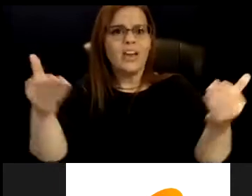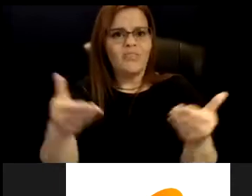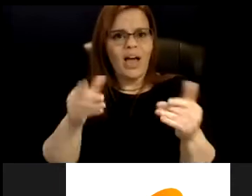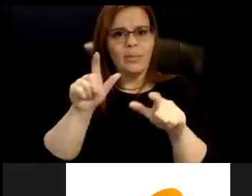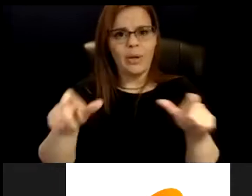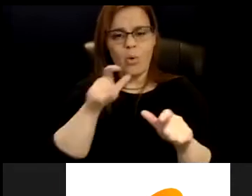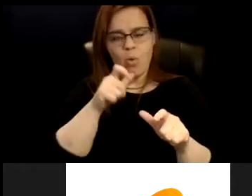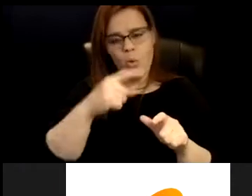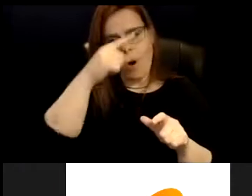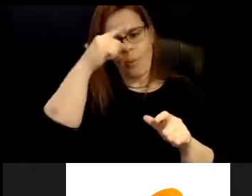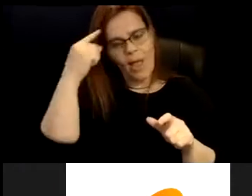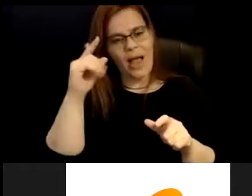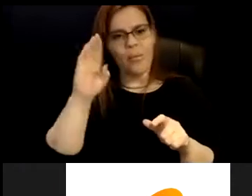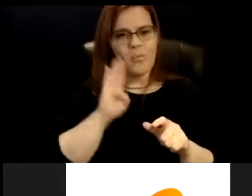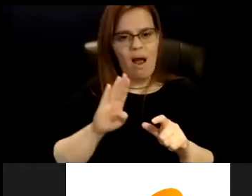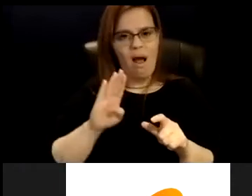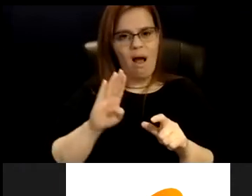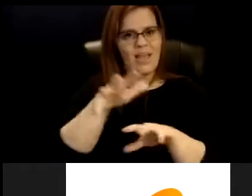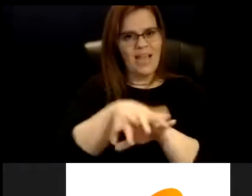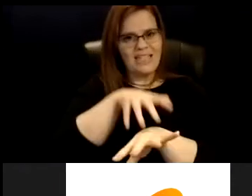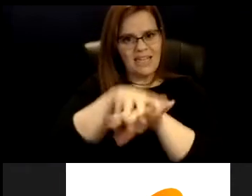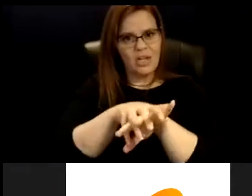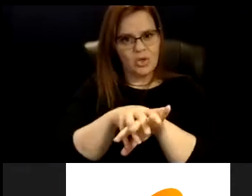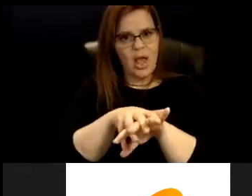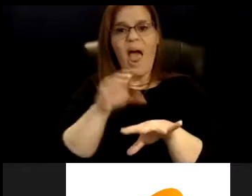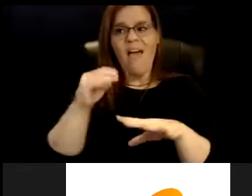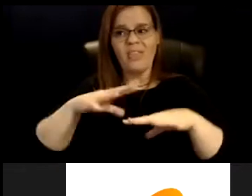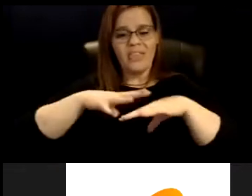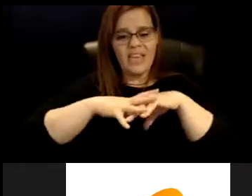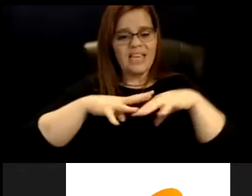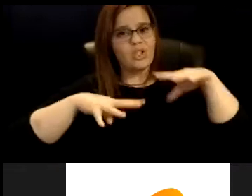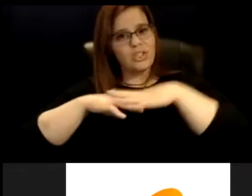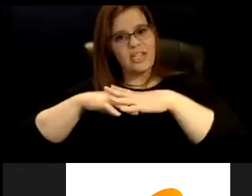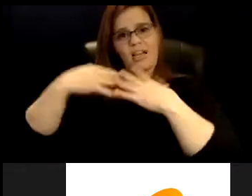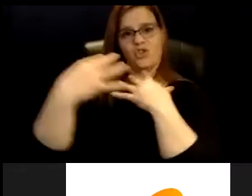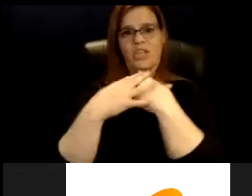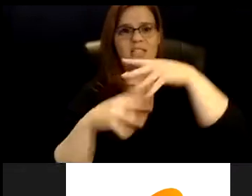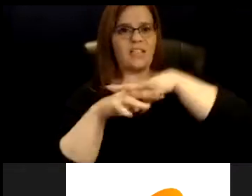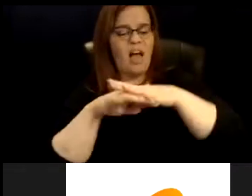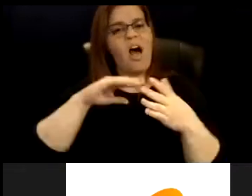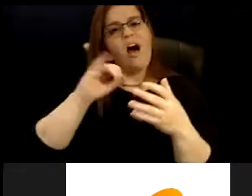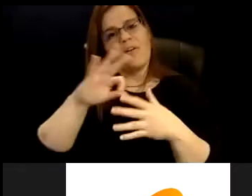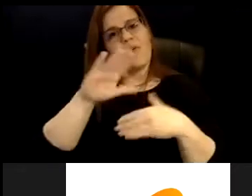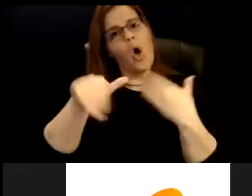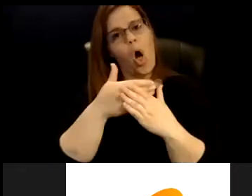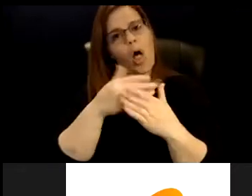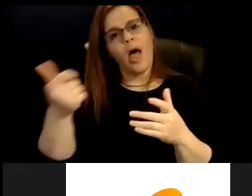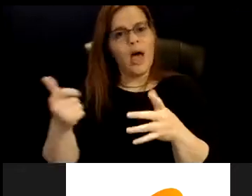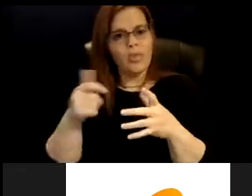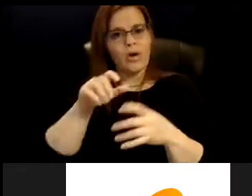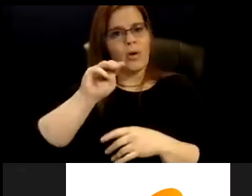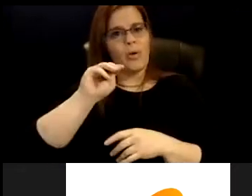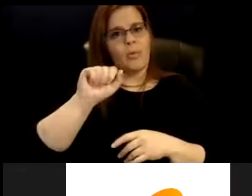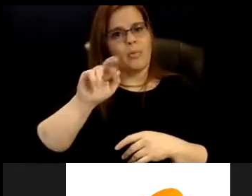brown and indigenous, um, and who are at the intersections of, of other marginalized populations to be part of the solution. Um,